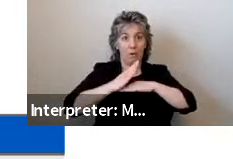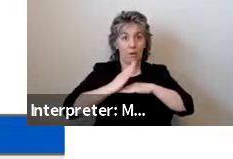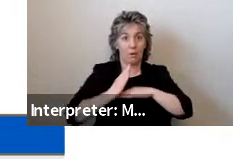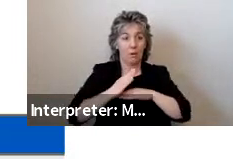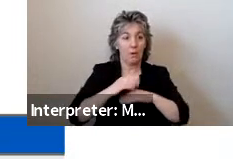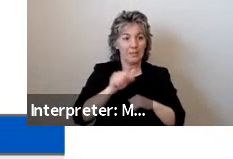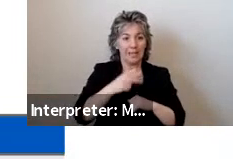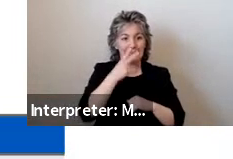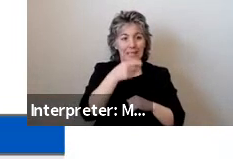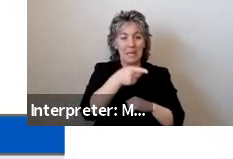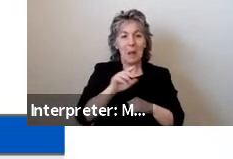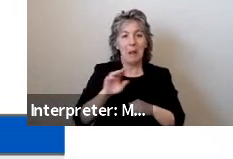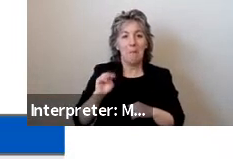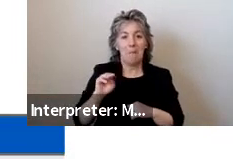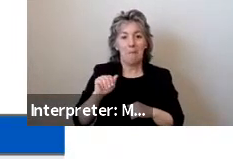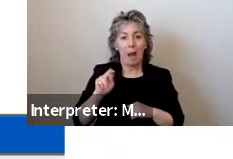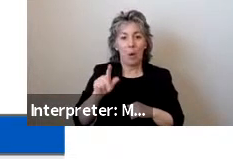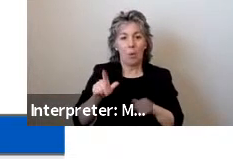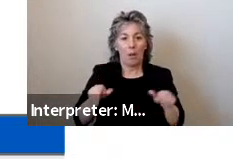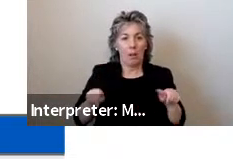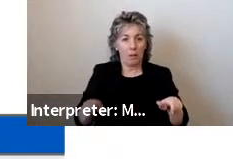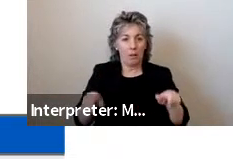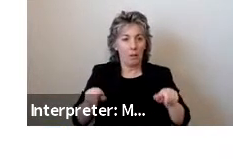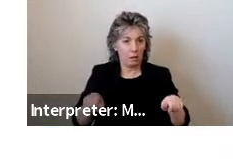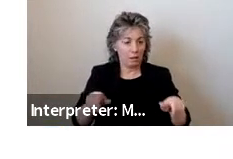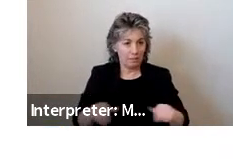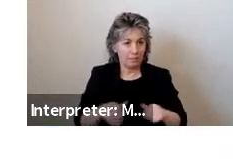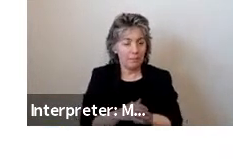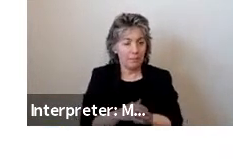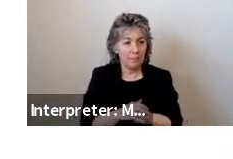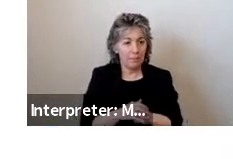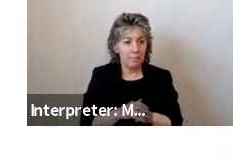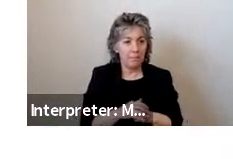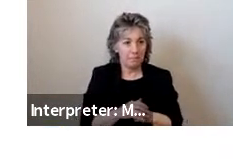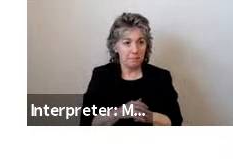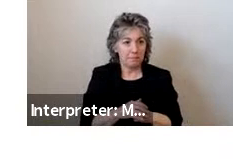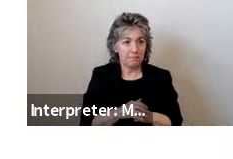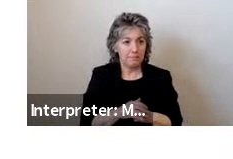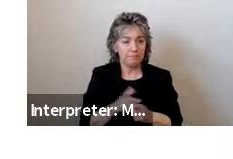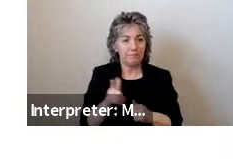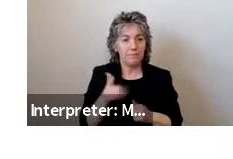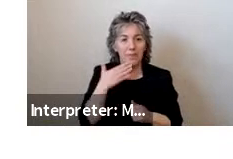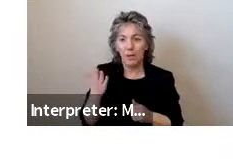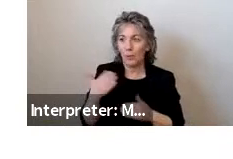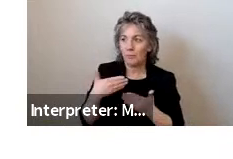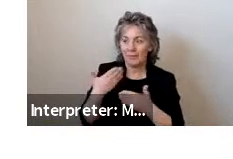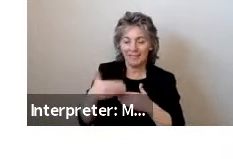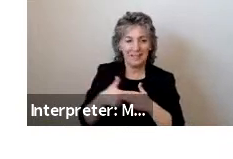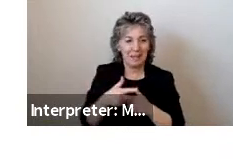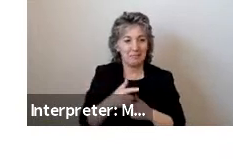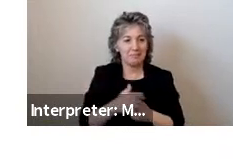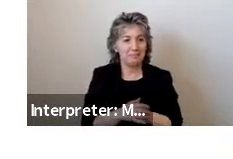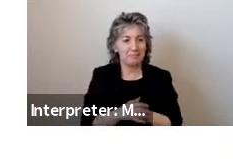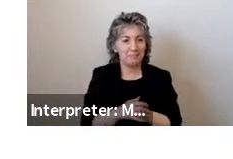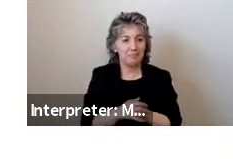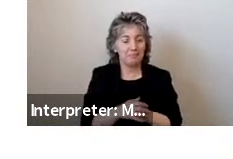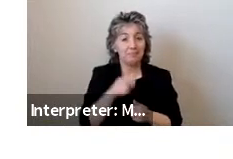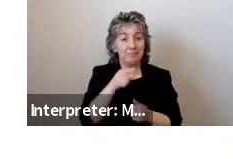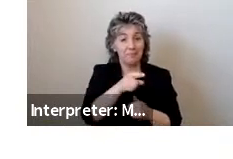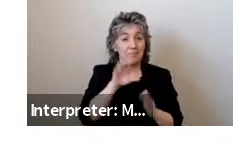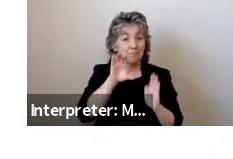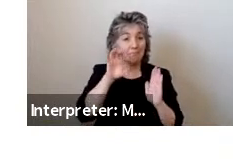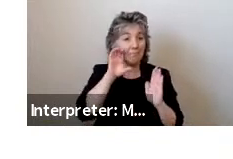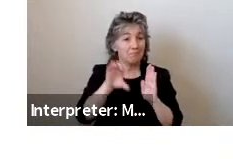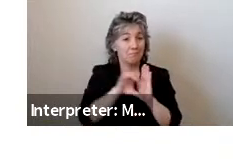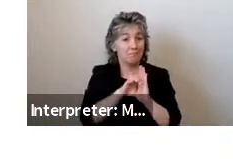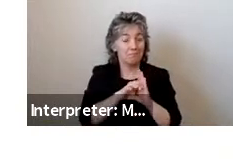each of the slope conditions simulated in this lab study. Next slide, please. Next Thank you. This figure in this